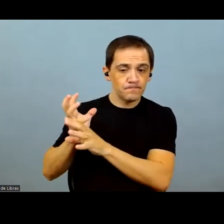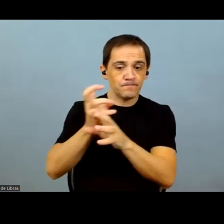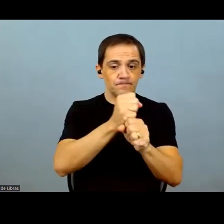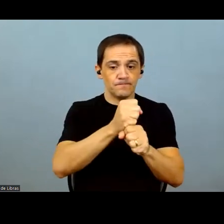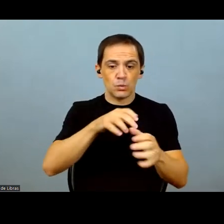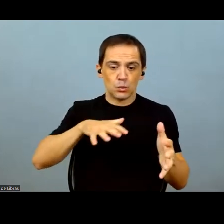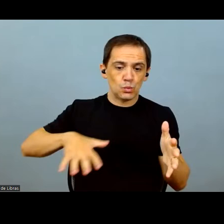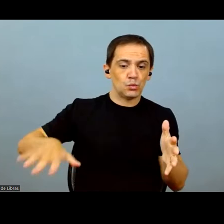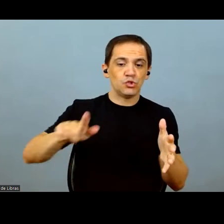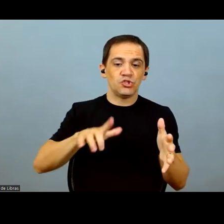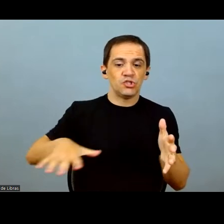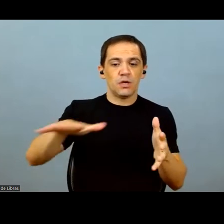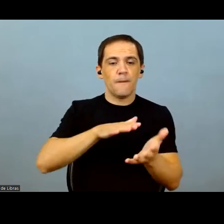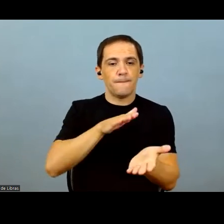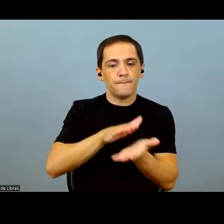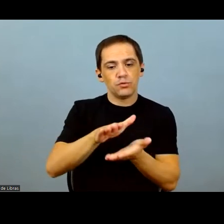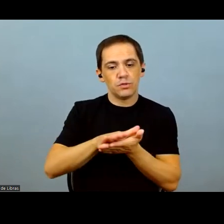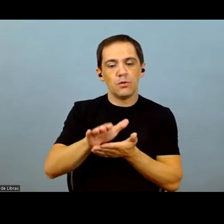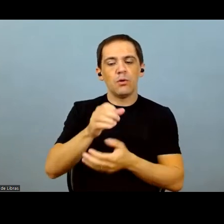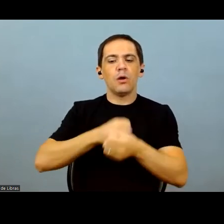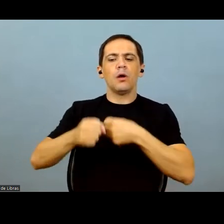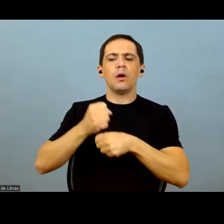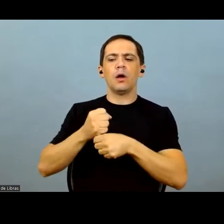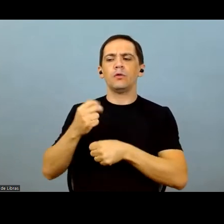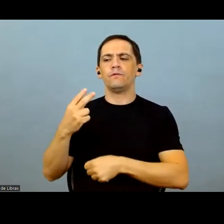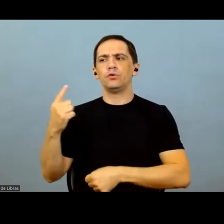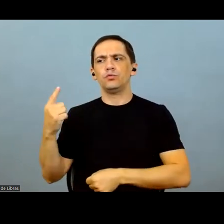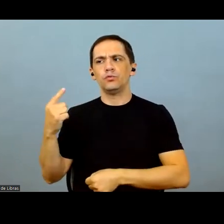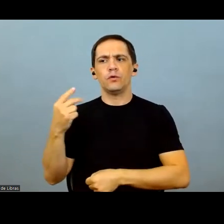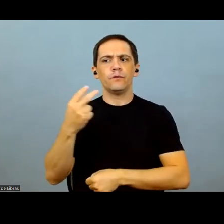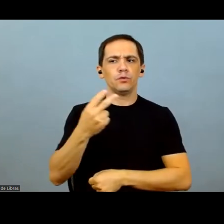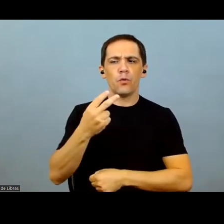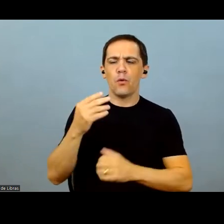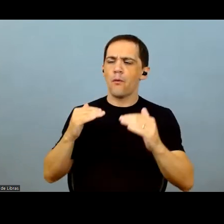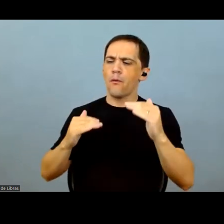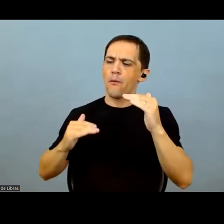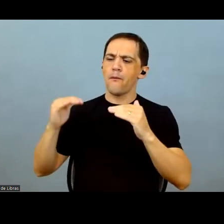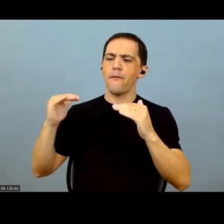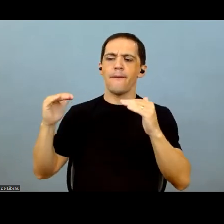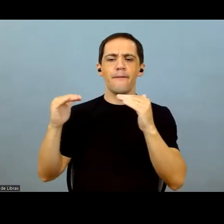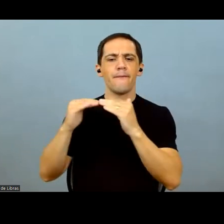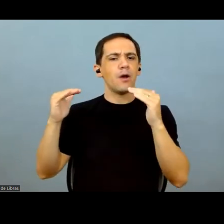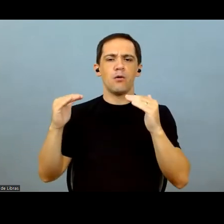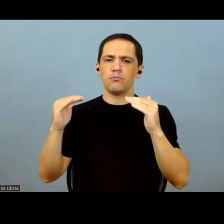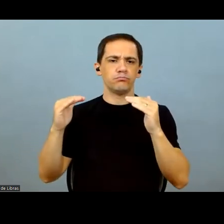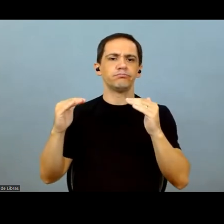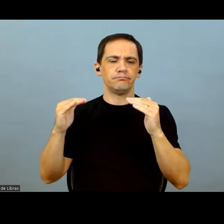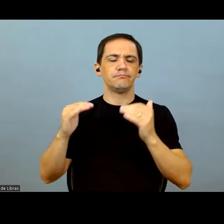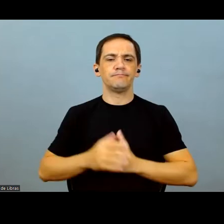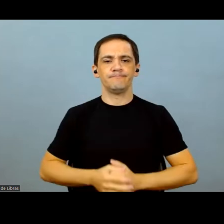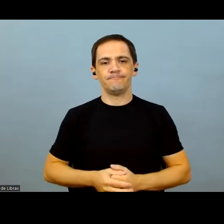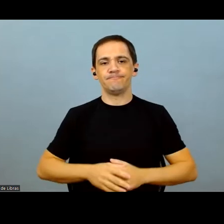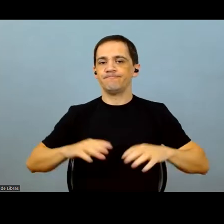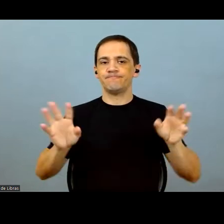So when you put everything in the same basket and make the comparison 2021 and 22, things will